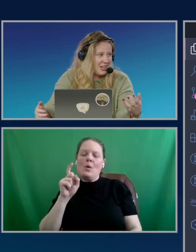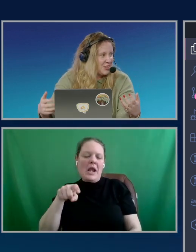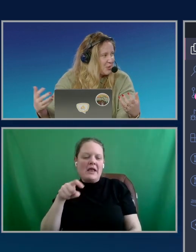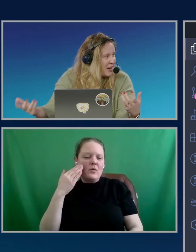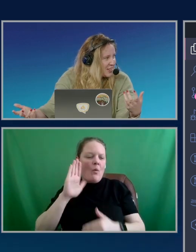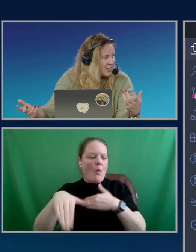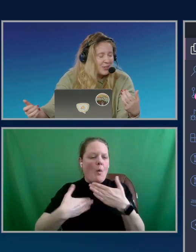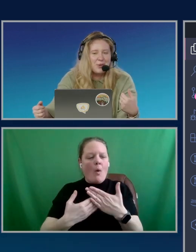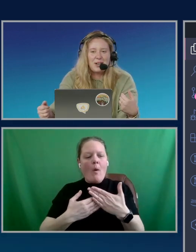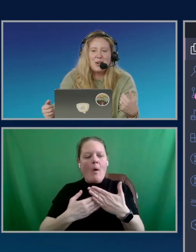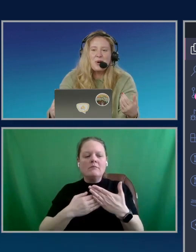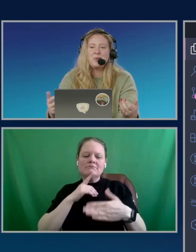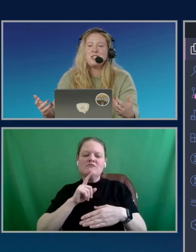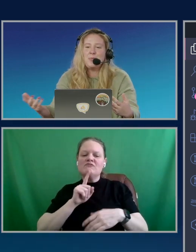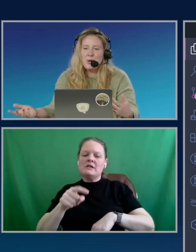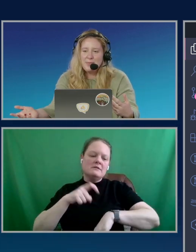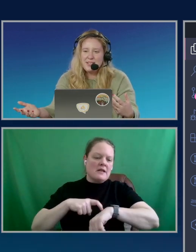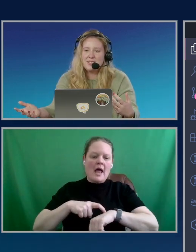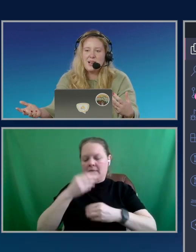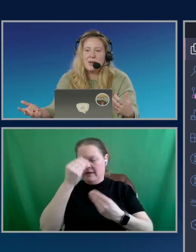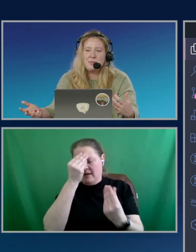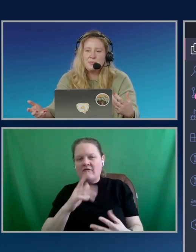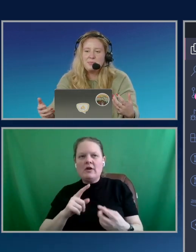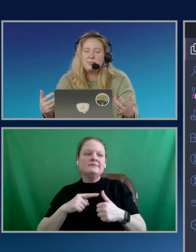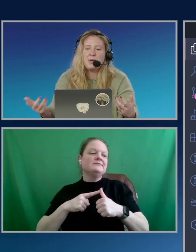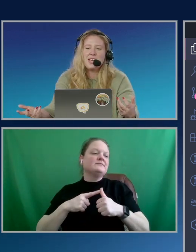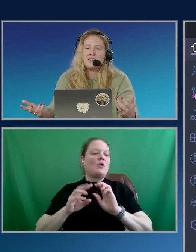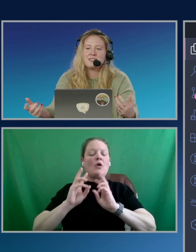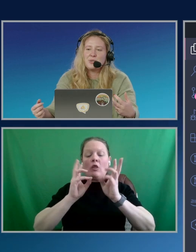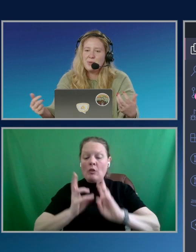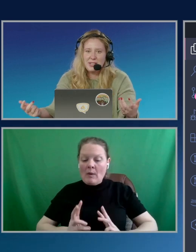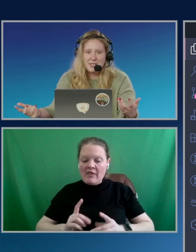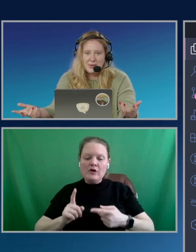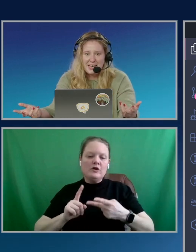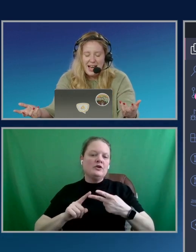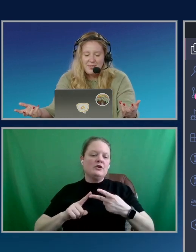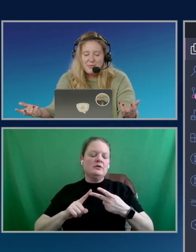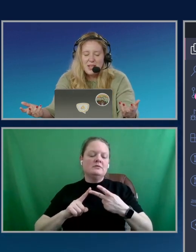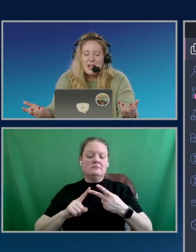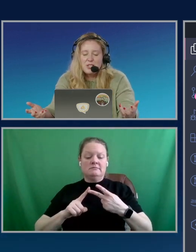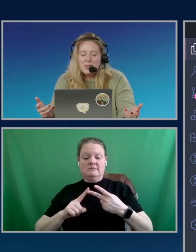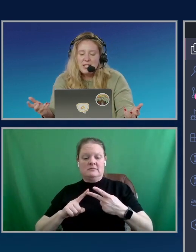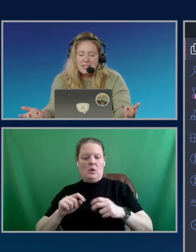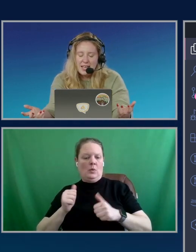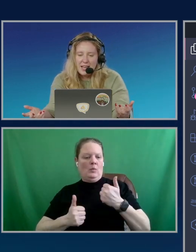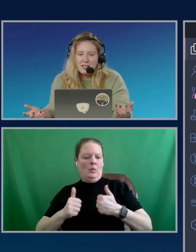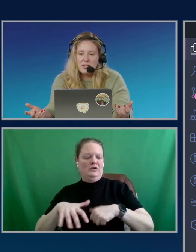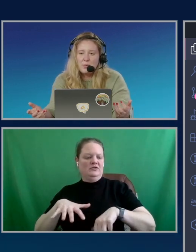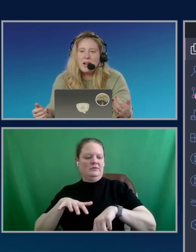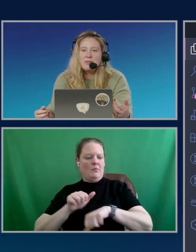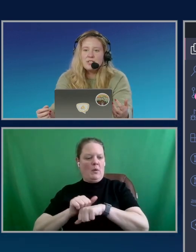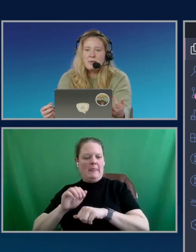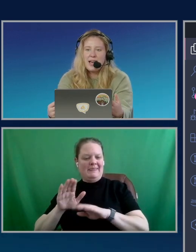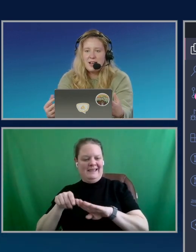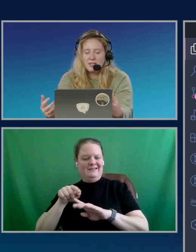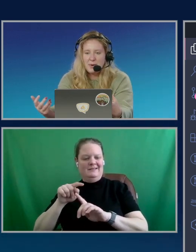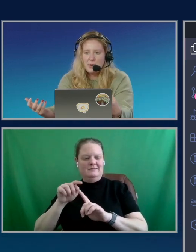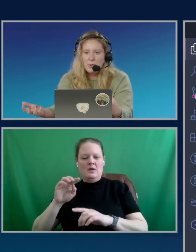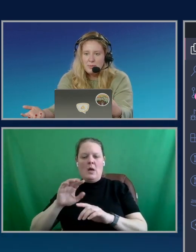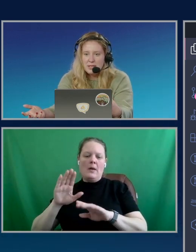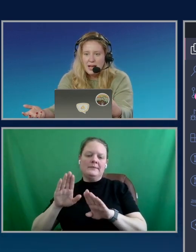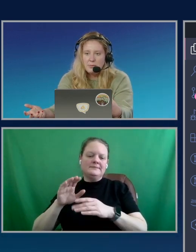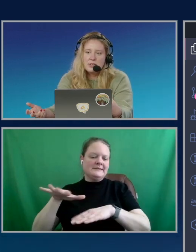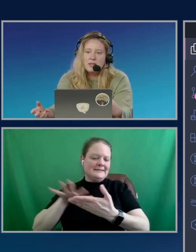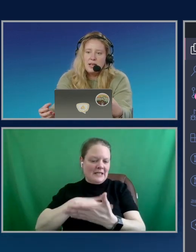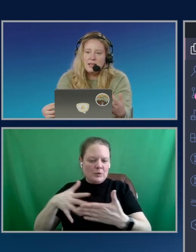information like the weather or which appointments a booking tool is going to have. So in this case, whenever somebody asks